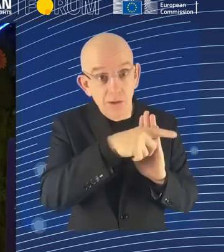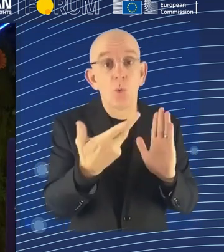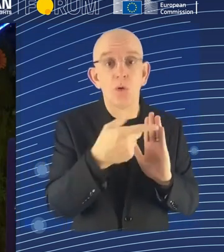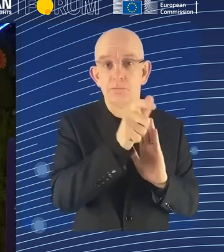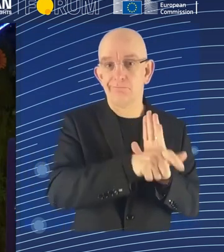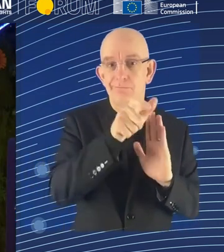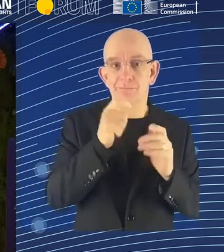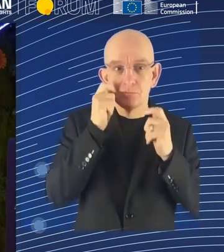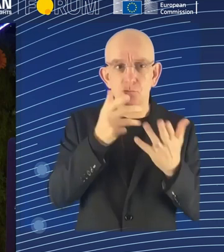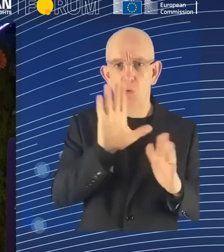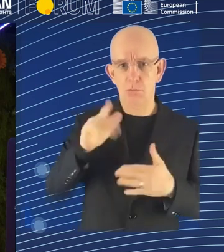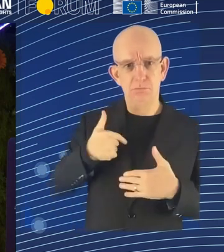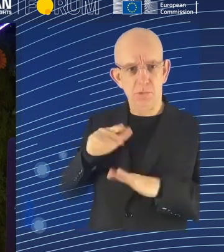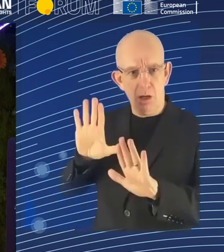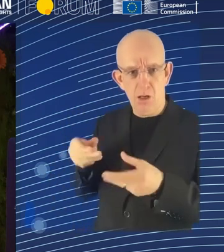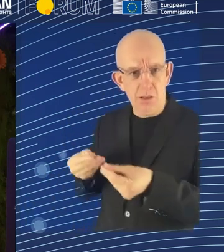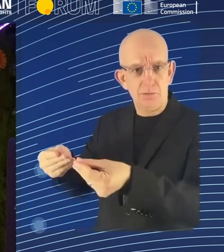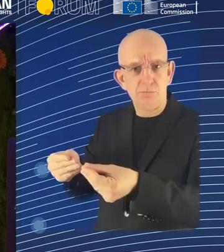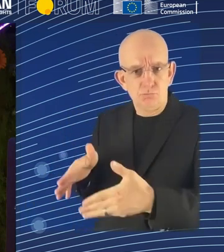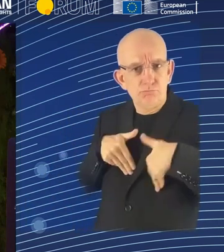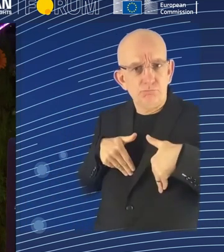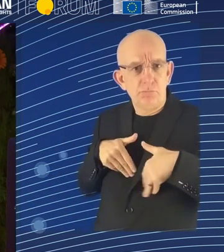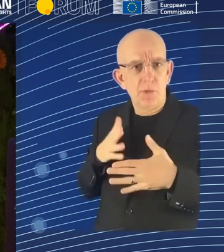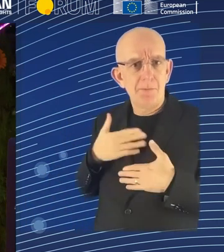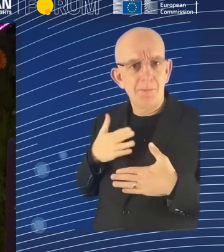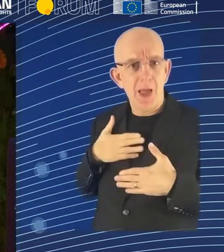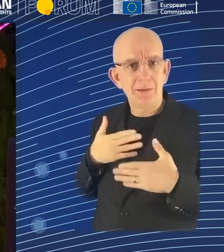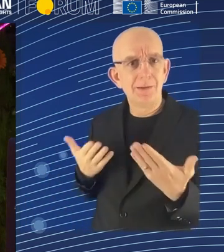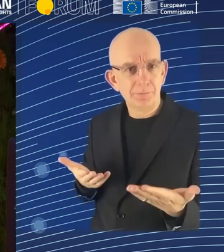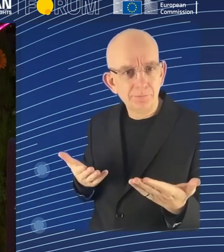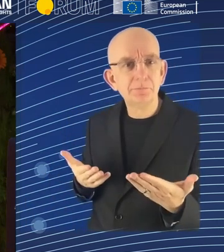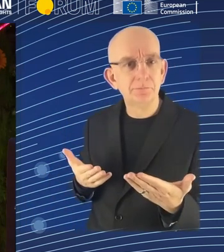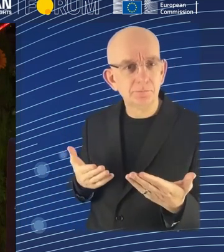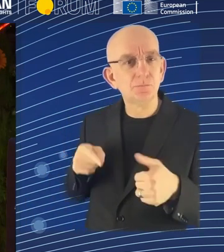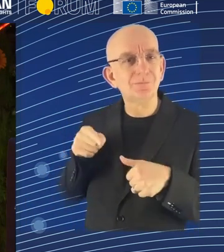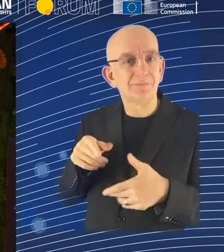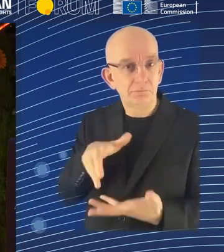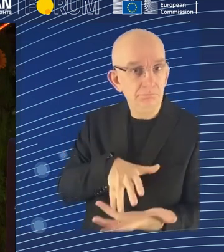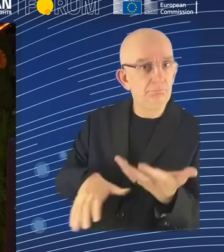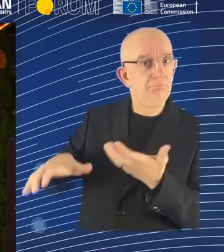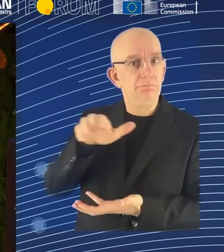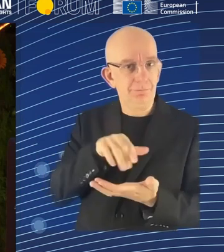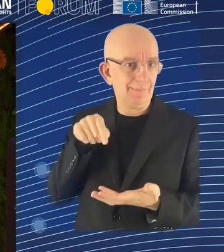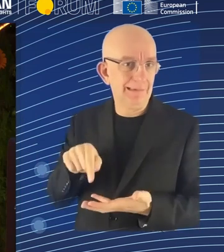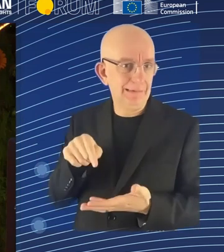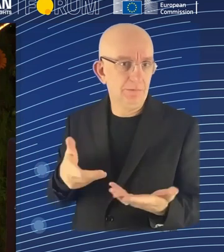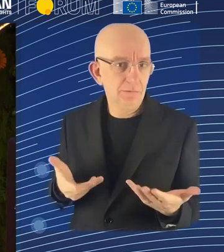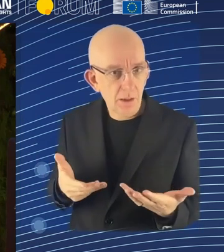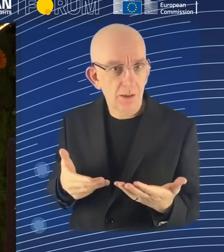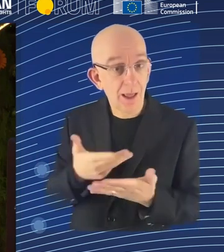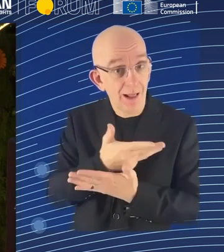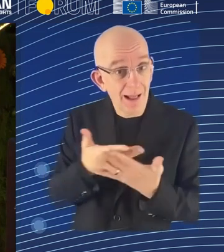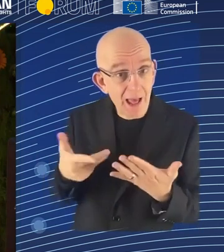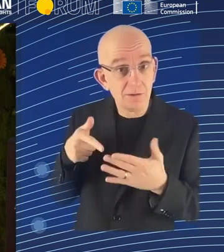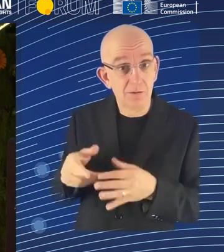so the technology kind of interacted with working conditions